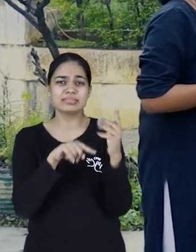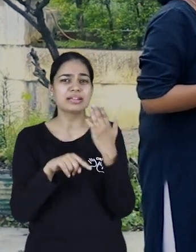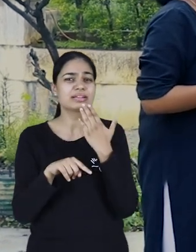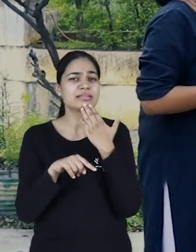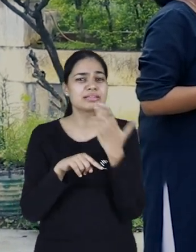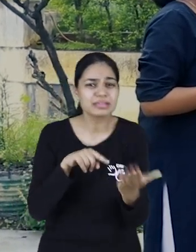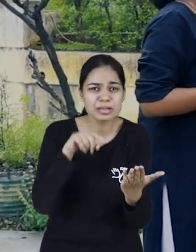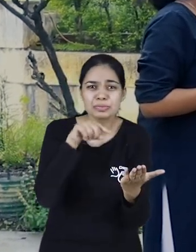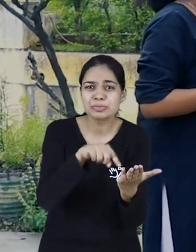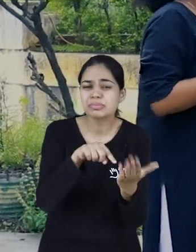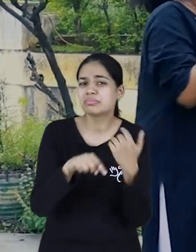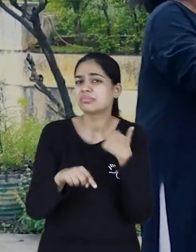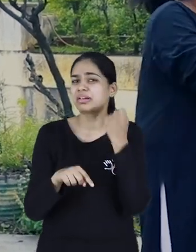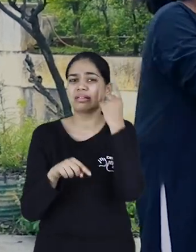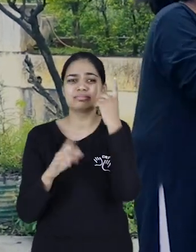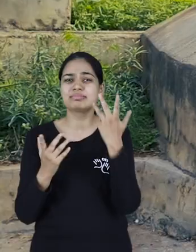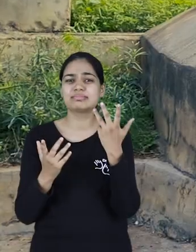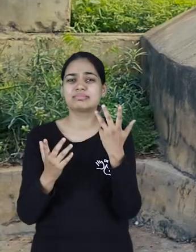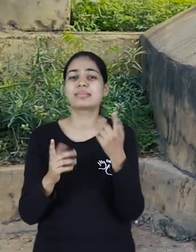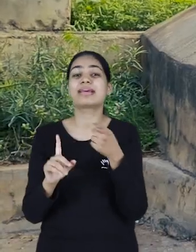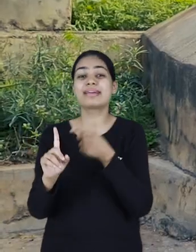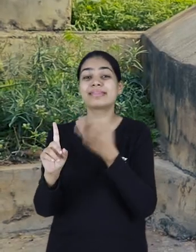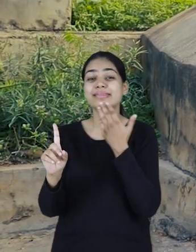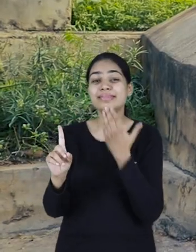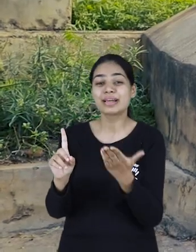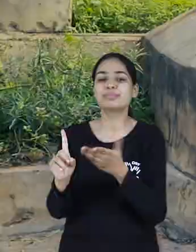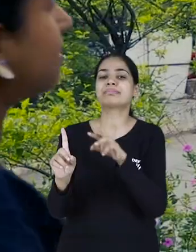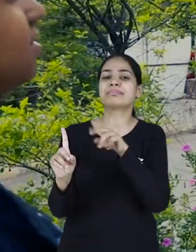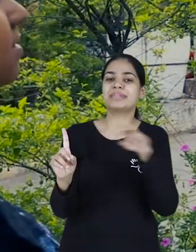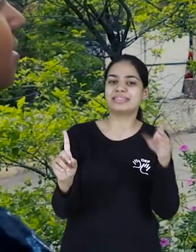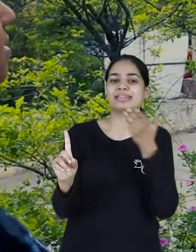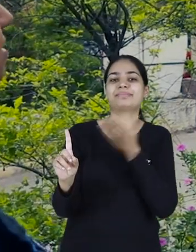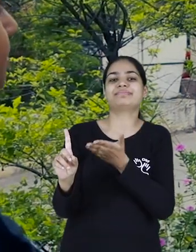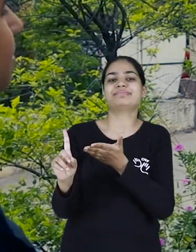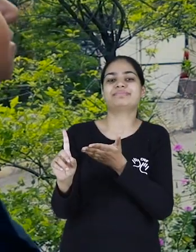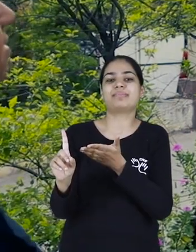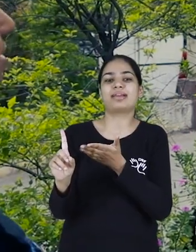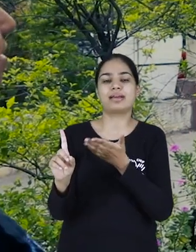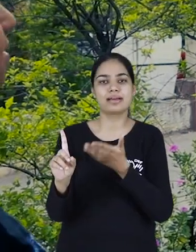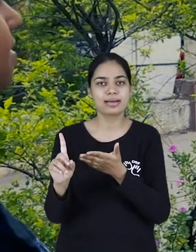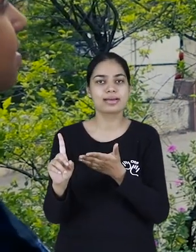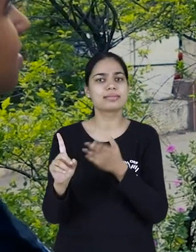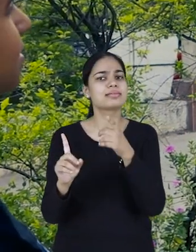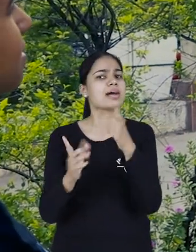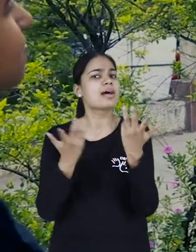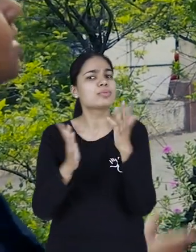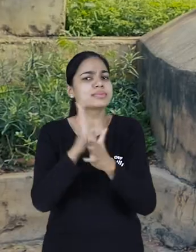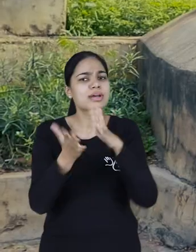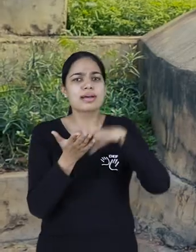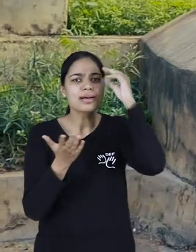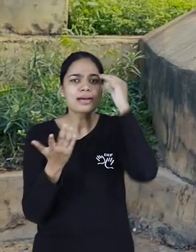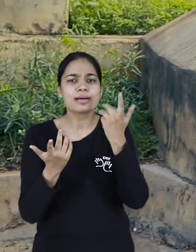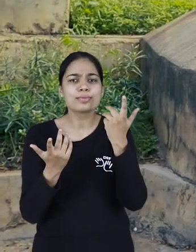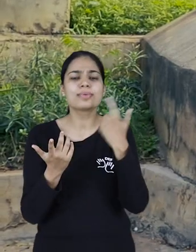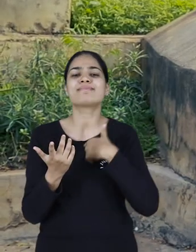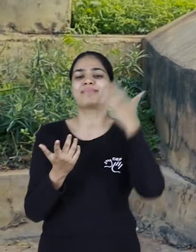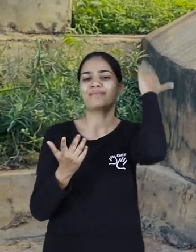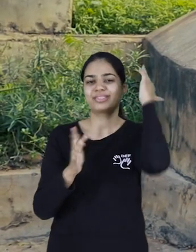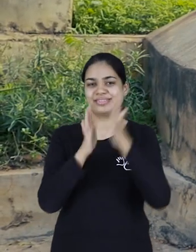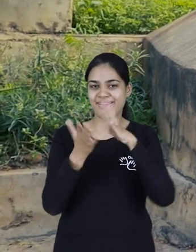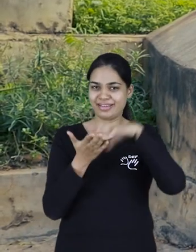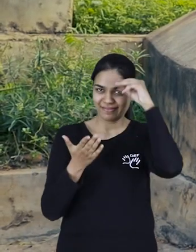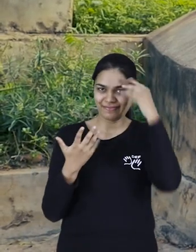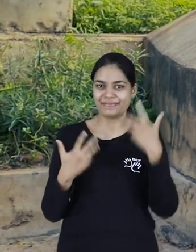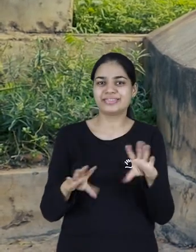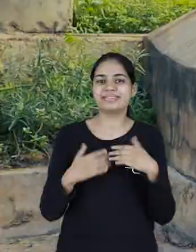said like this what is this oh it's a thank you oh oh thank you how did you know before I learned